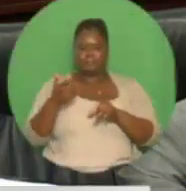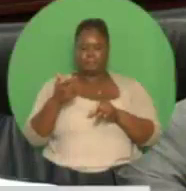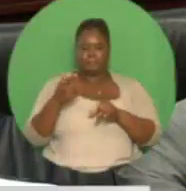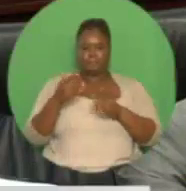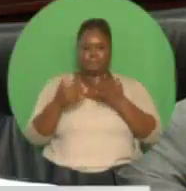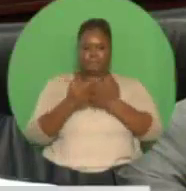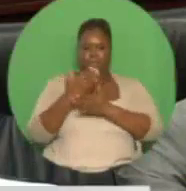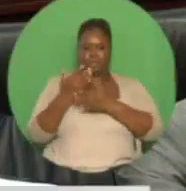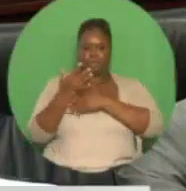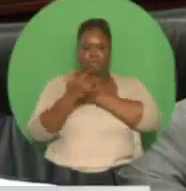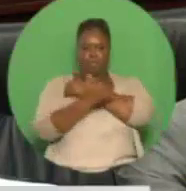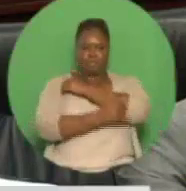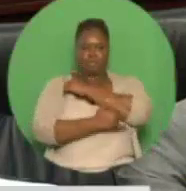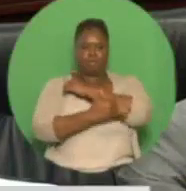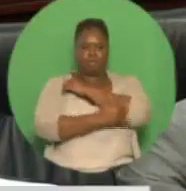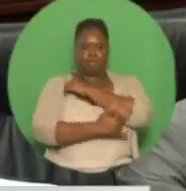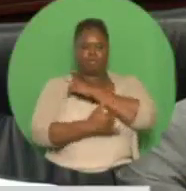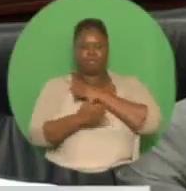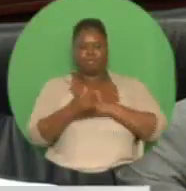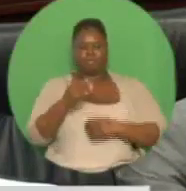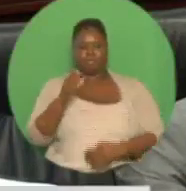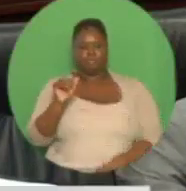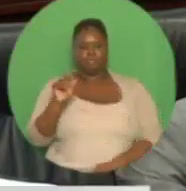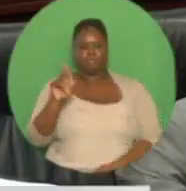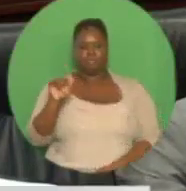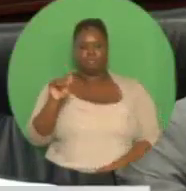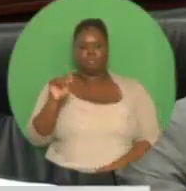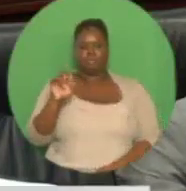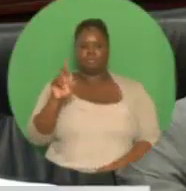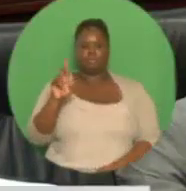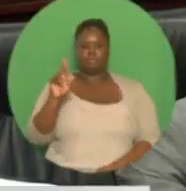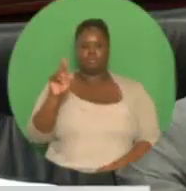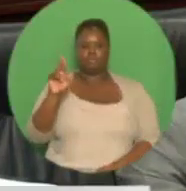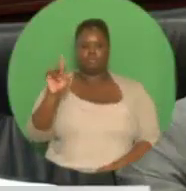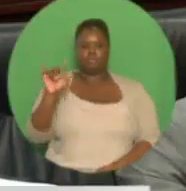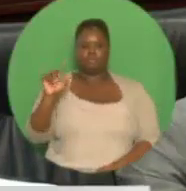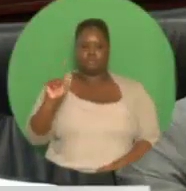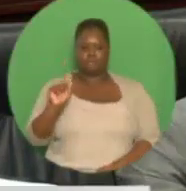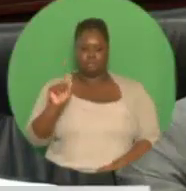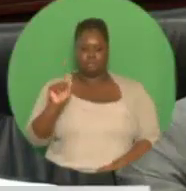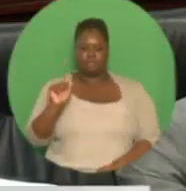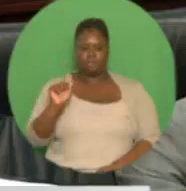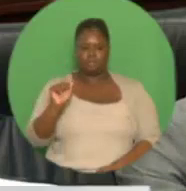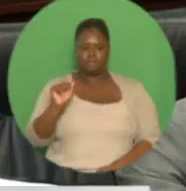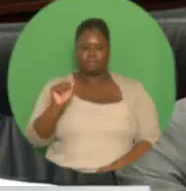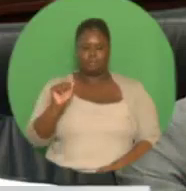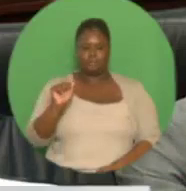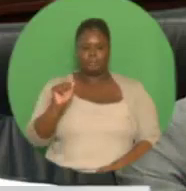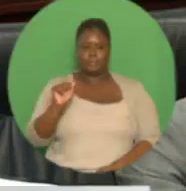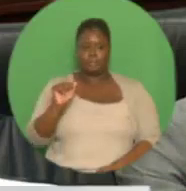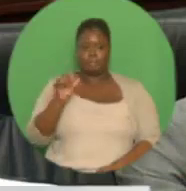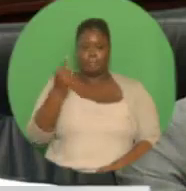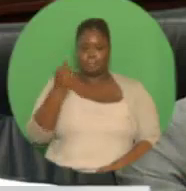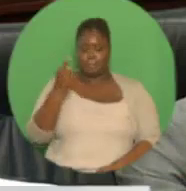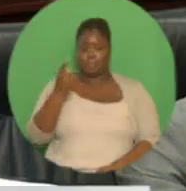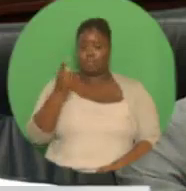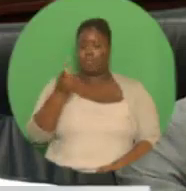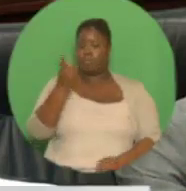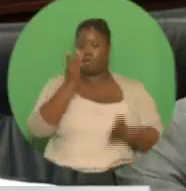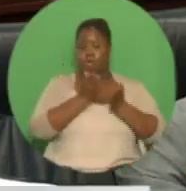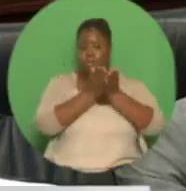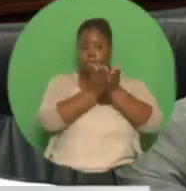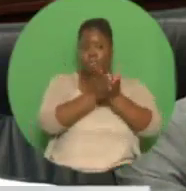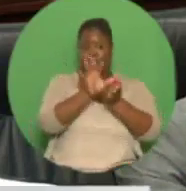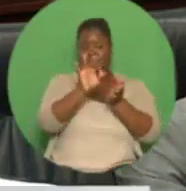Ostal and Incat. One fast ferry will have a capacity of 926 passengers and